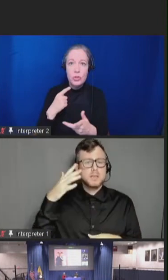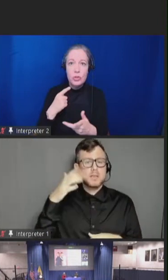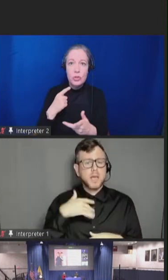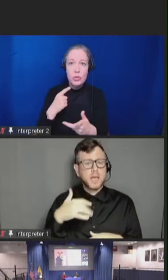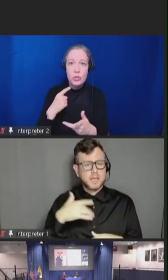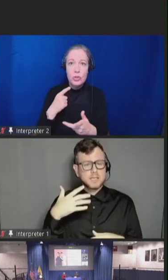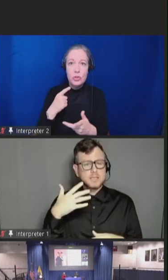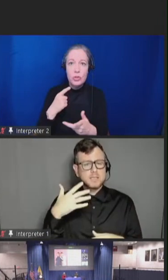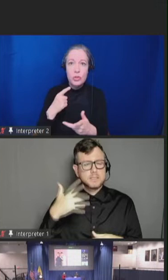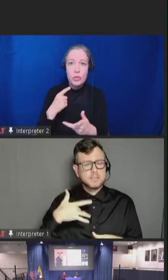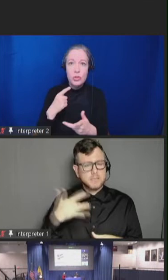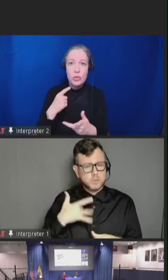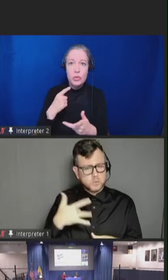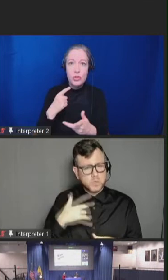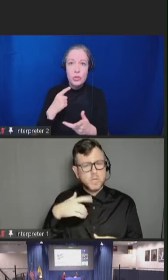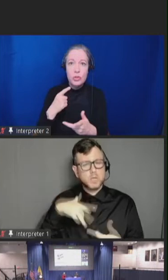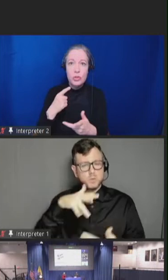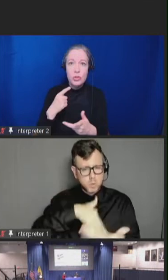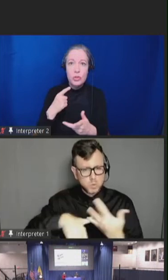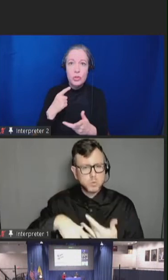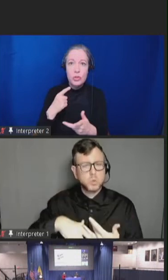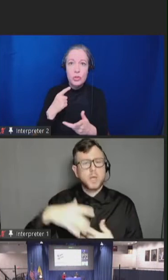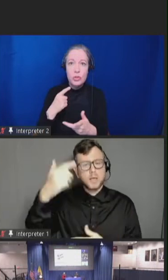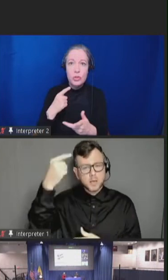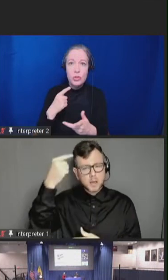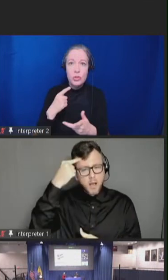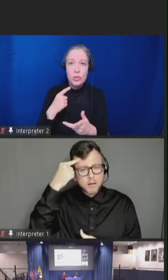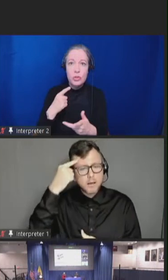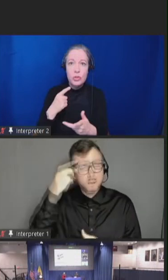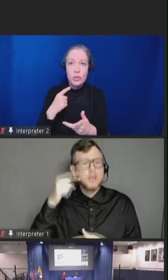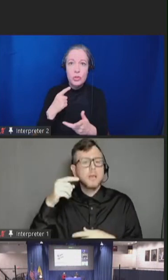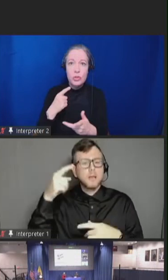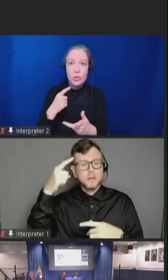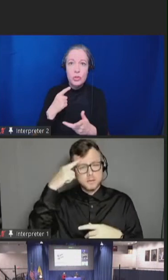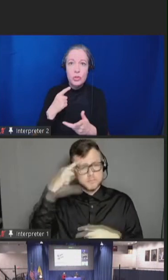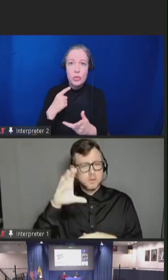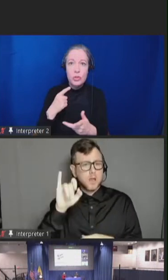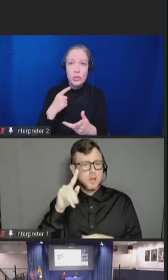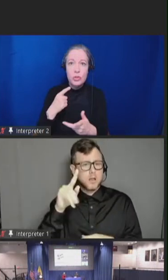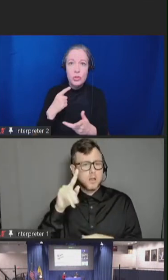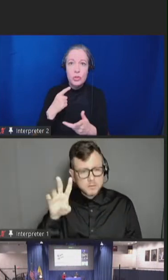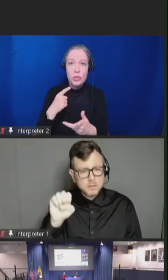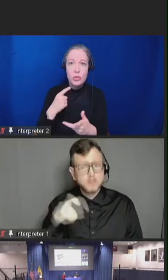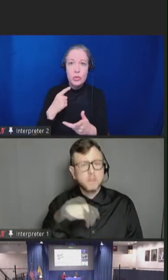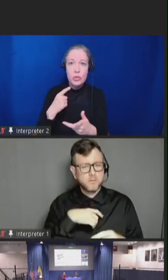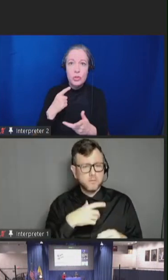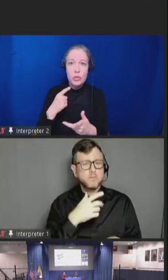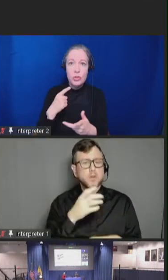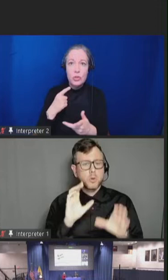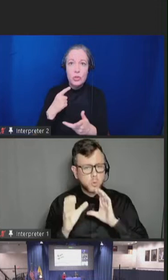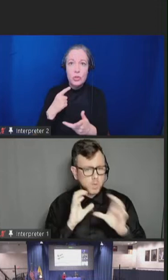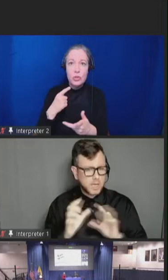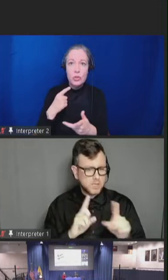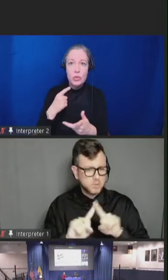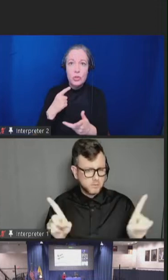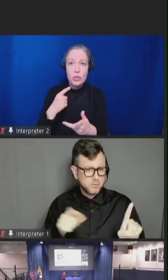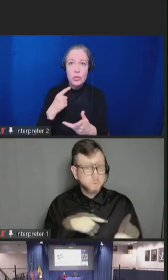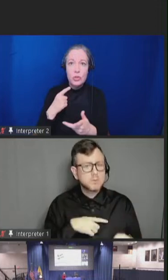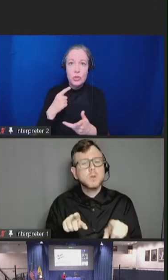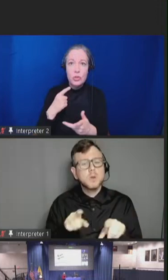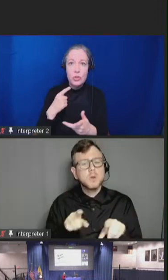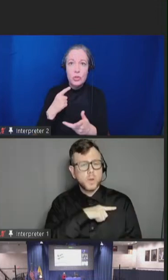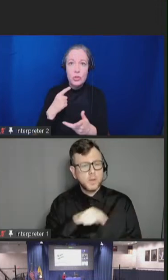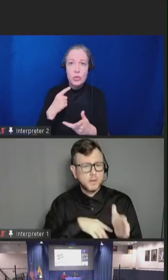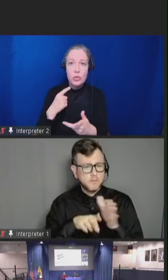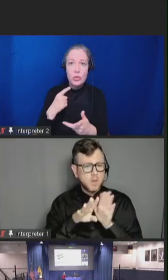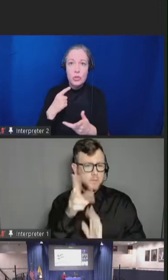Next. We developed the Vaccine Education Initiative, or the VEI for short, to provide education,